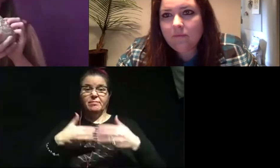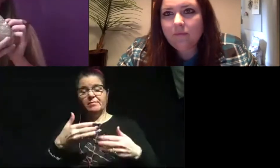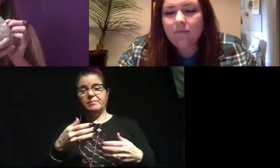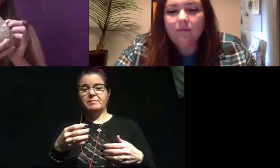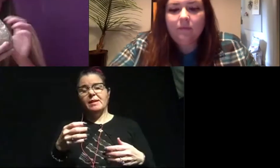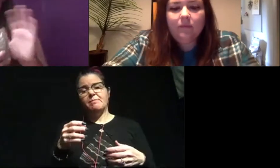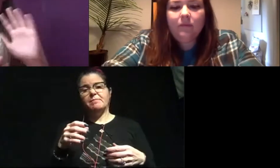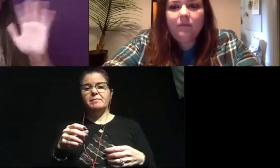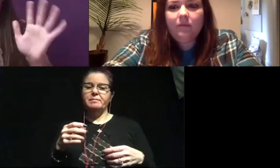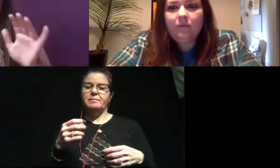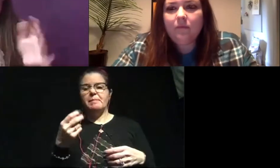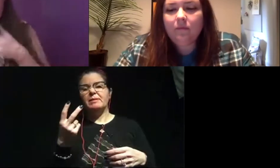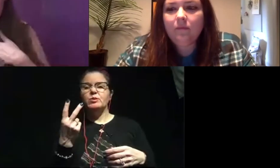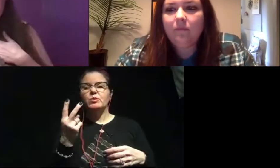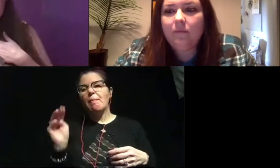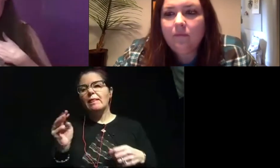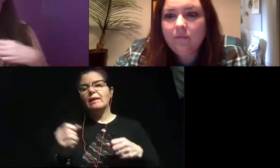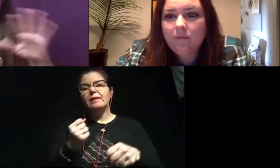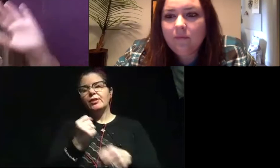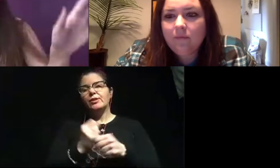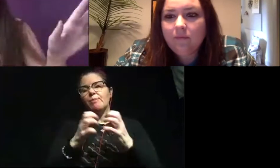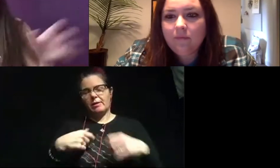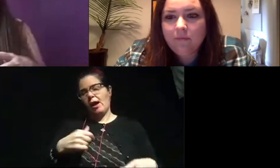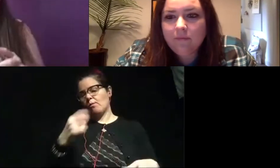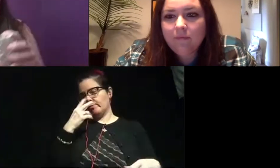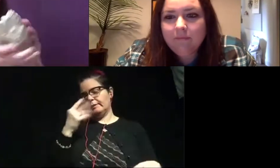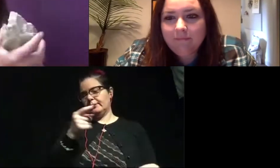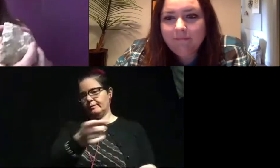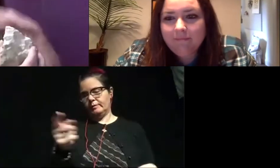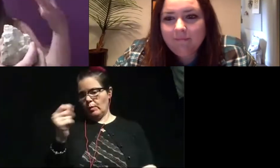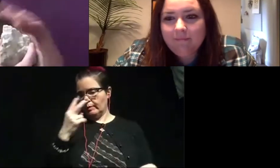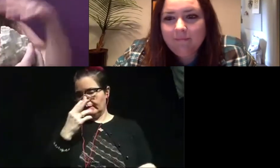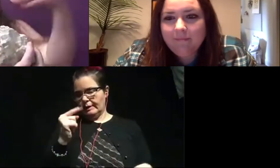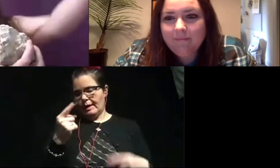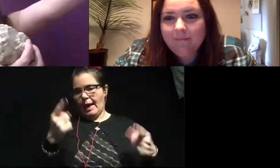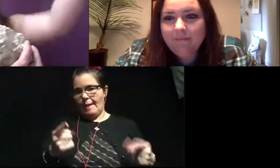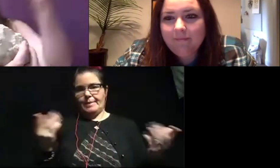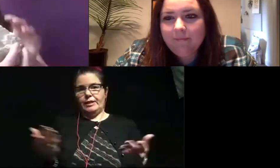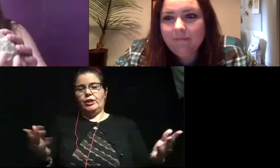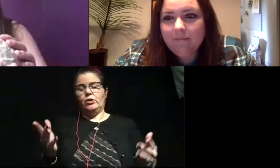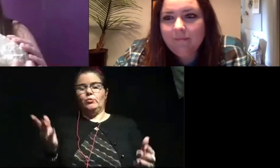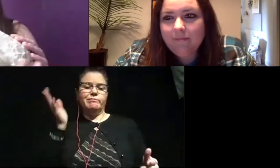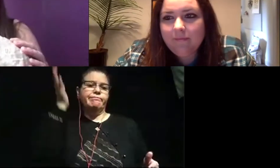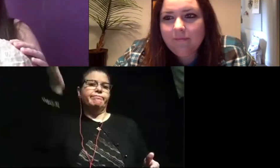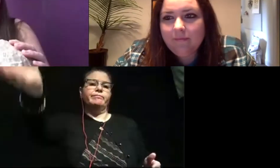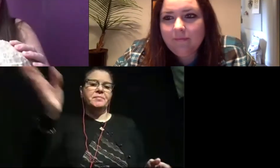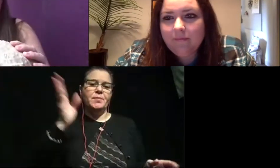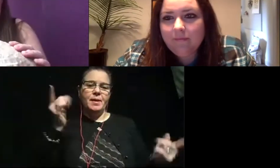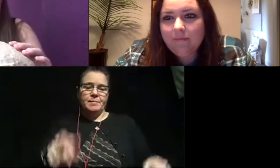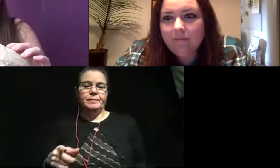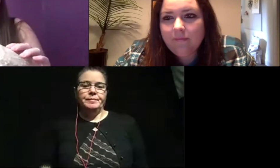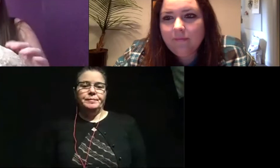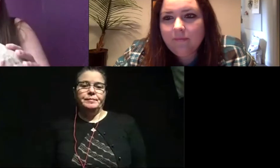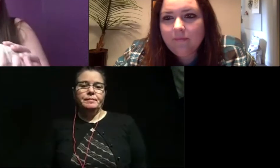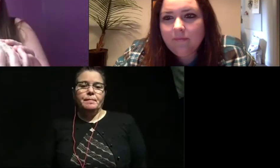million years to break down. So don't worry. I won't see it happen and neither will anybody else right here. So it's going to be a long time down that road. Um,